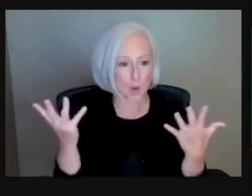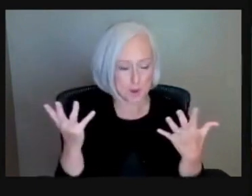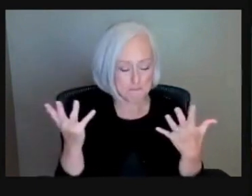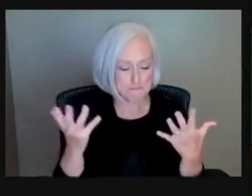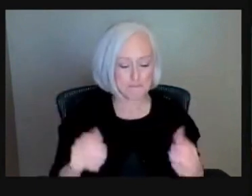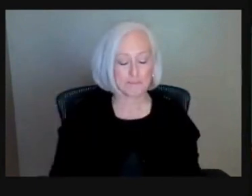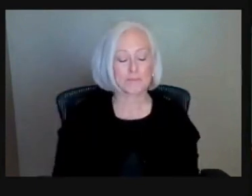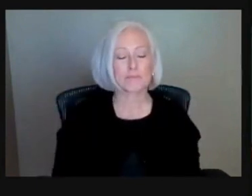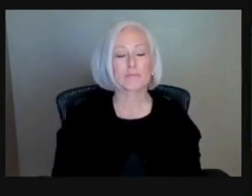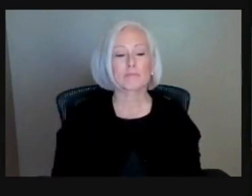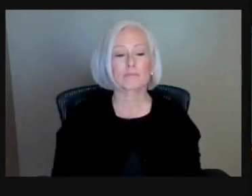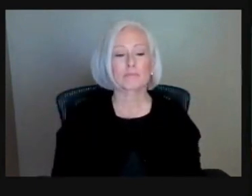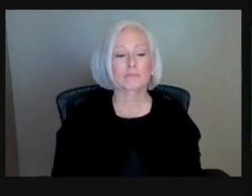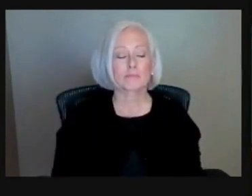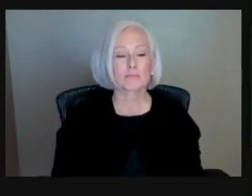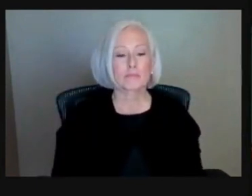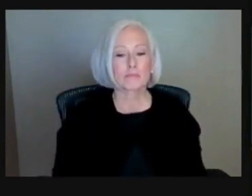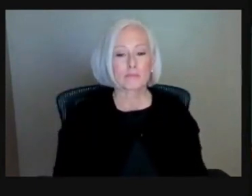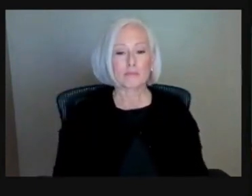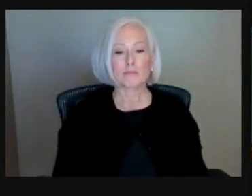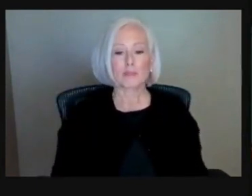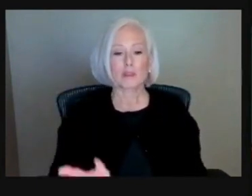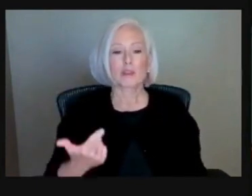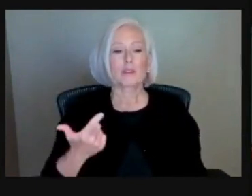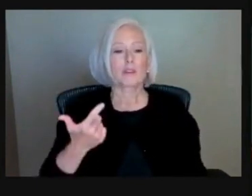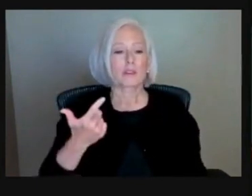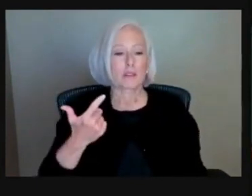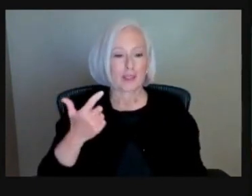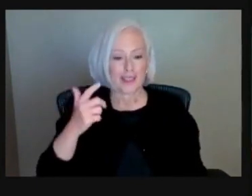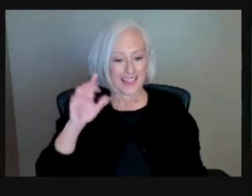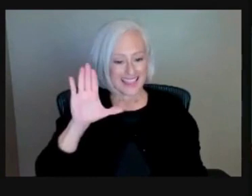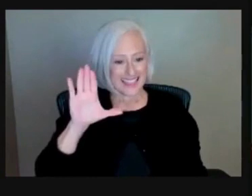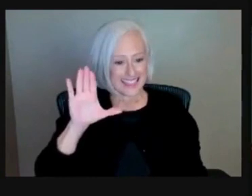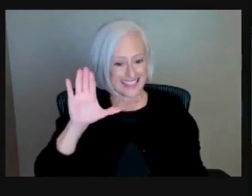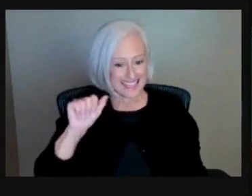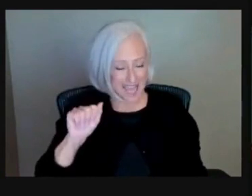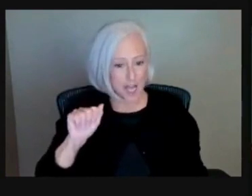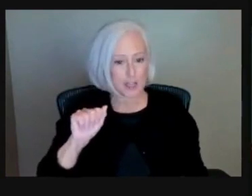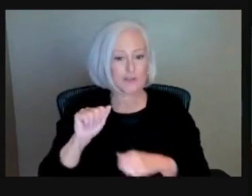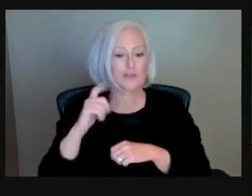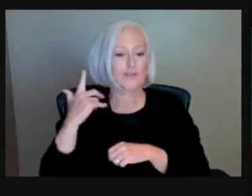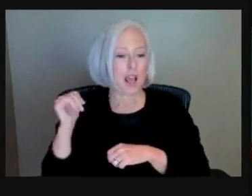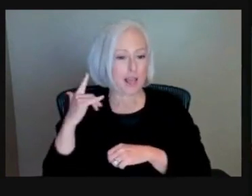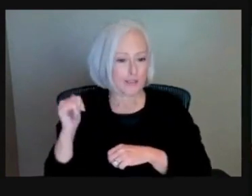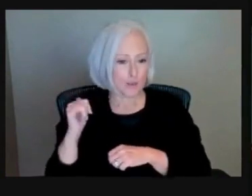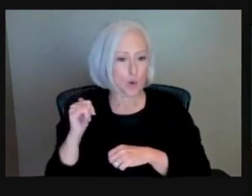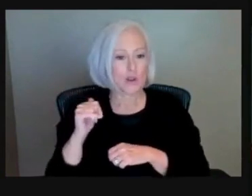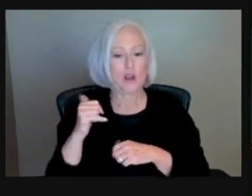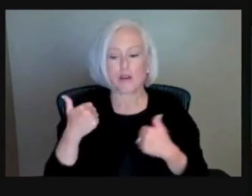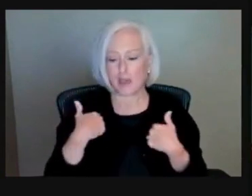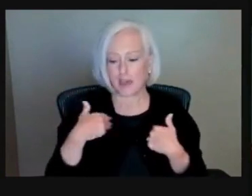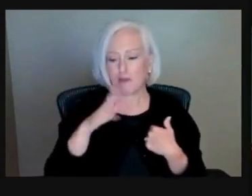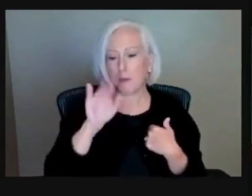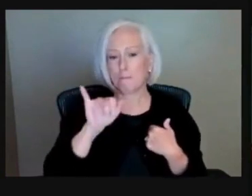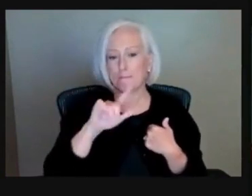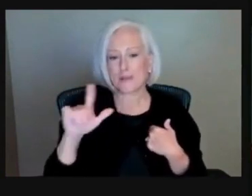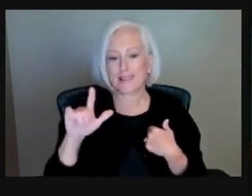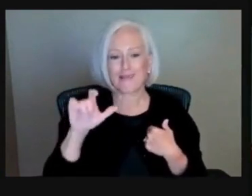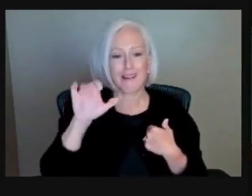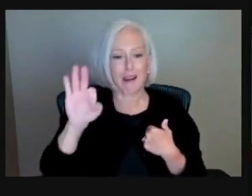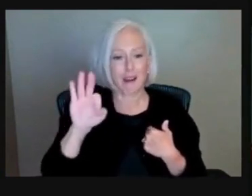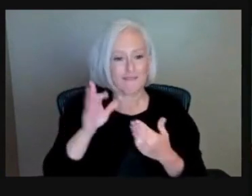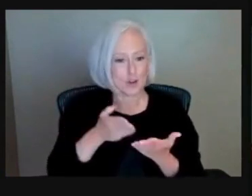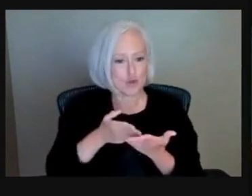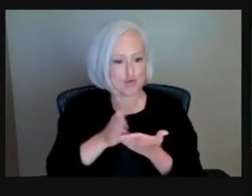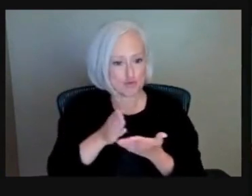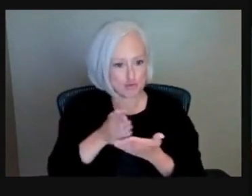that there is a protection in place, the California Homeowner Bill of Rights. And this is where if you have